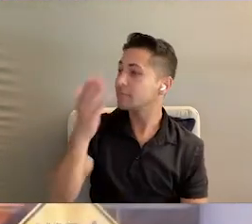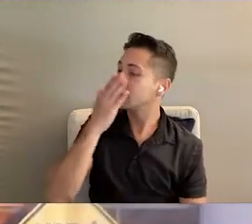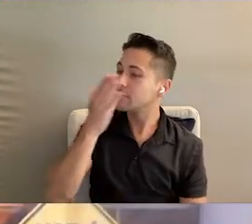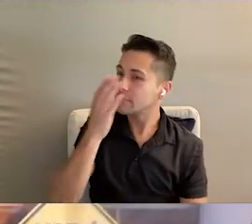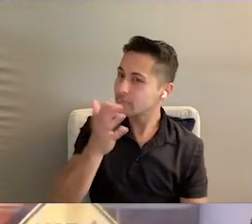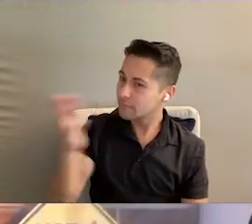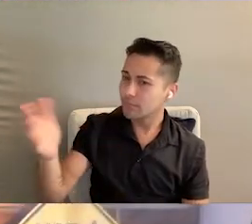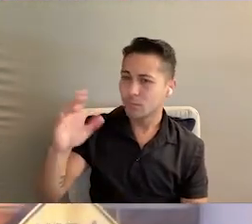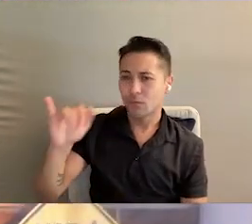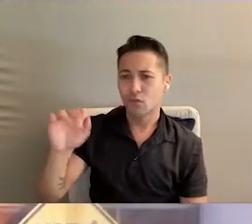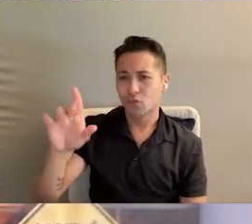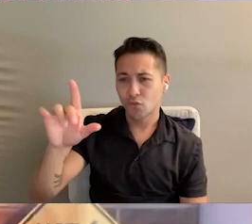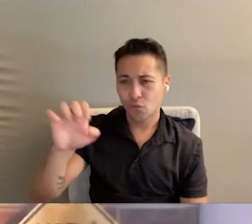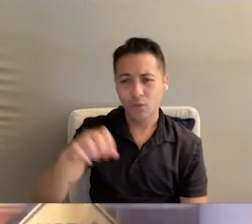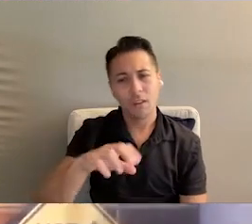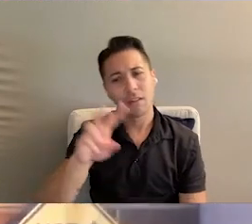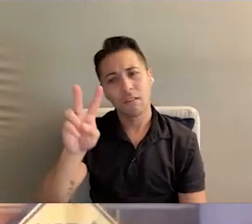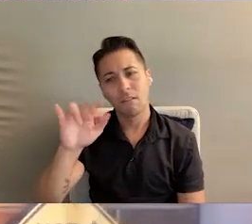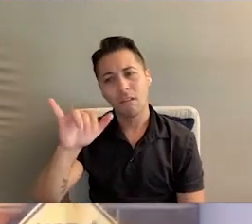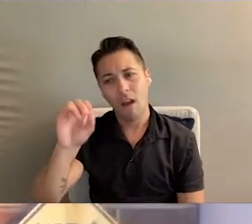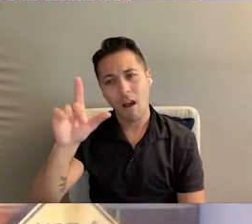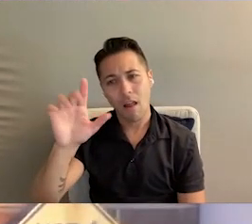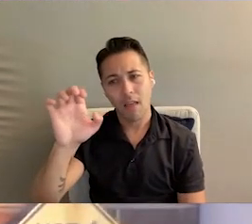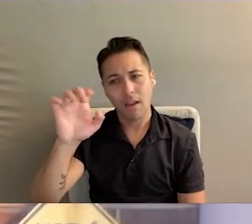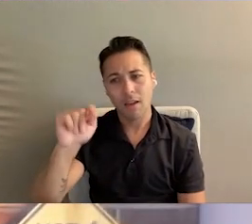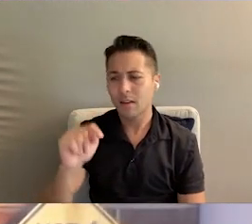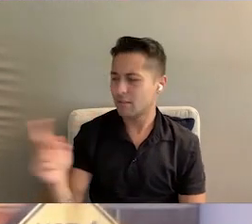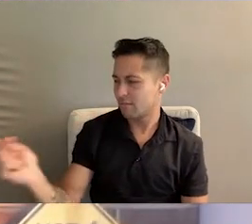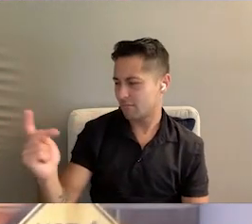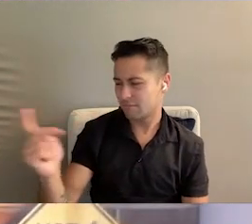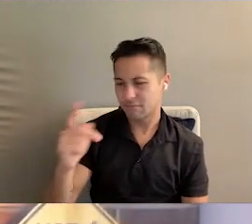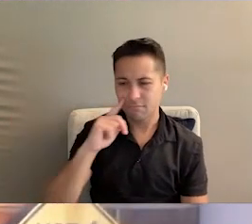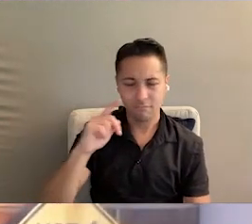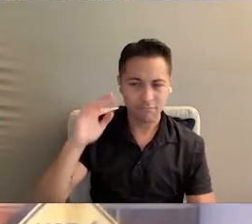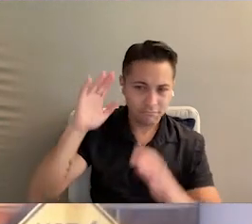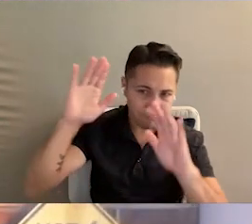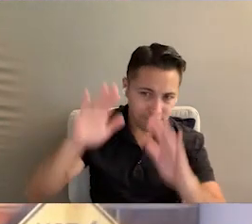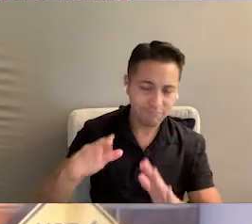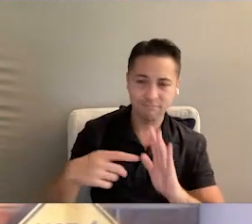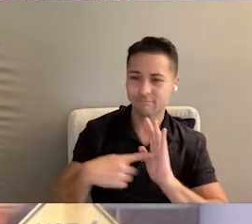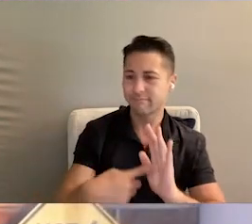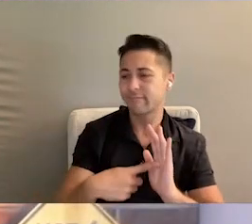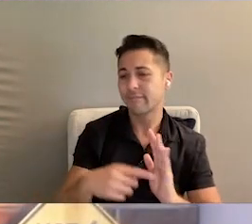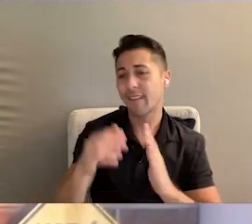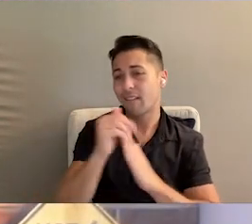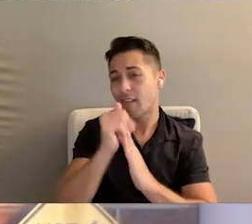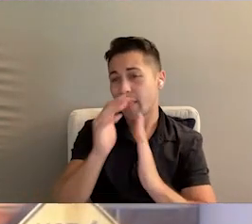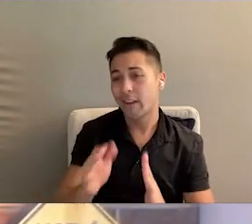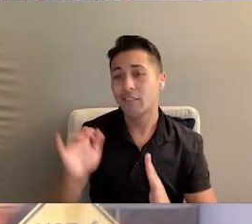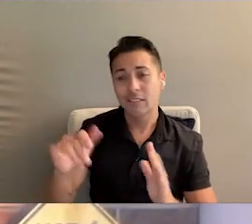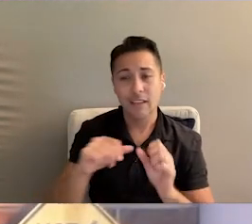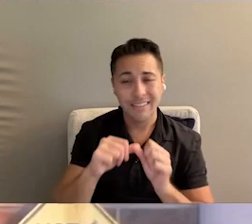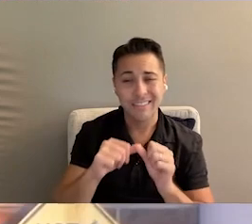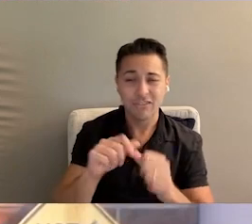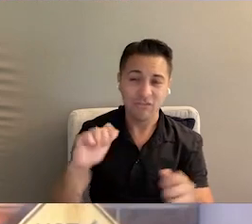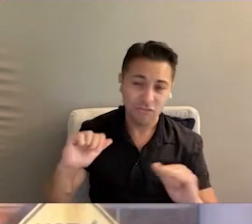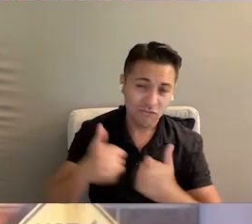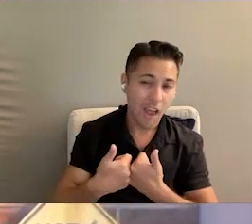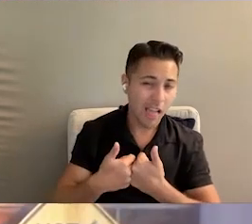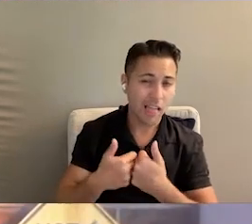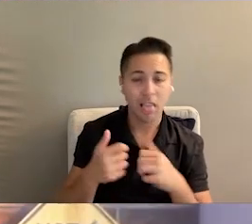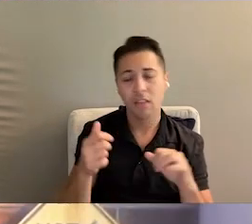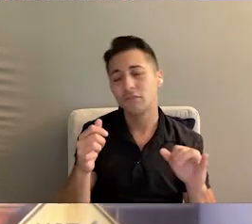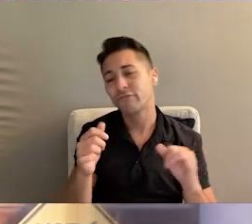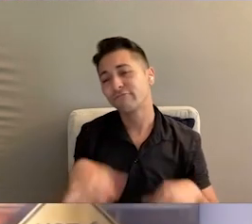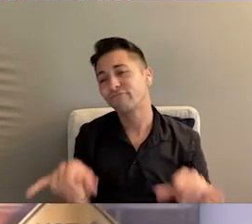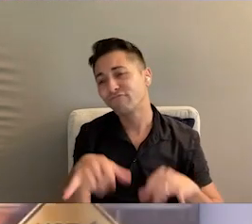Thank you so much, Julie. Thank you, Violet. You are both just extraordinary examples of leaders that continue to